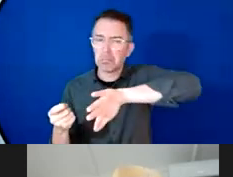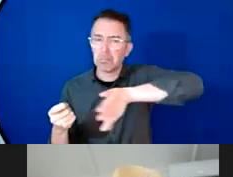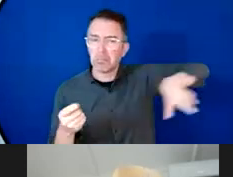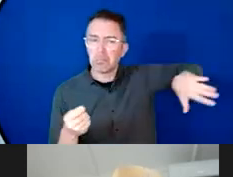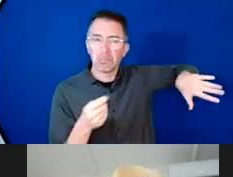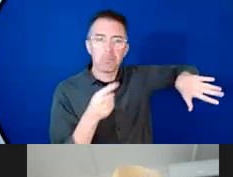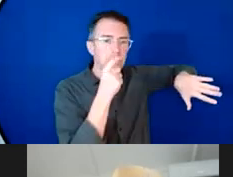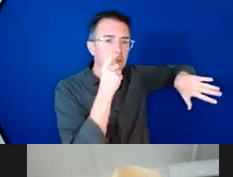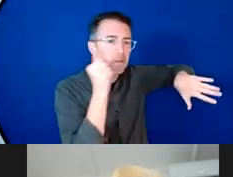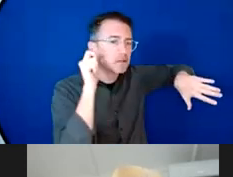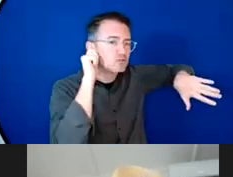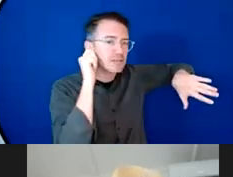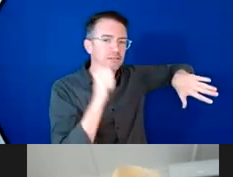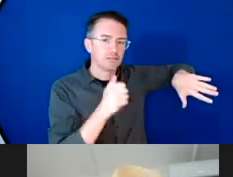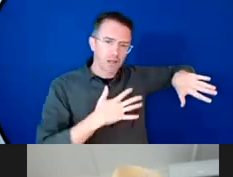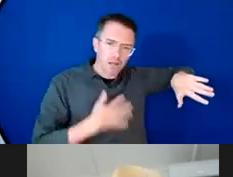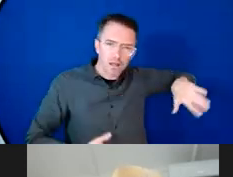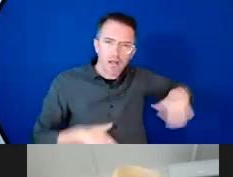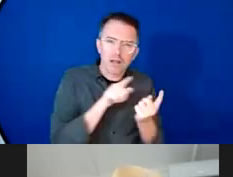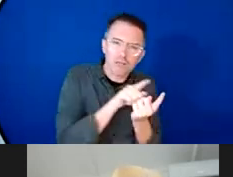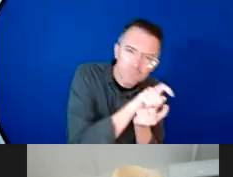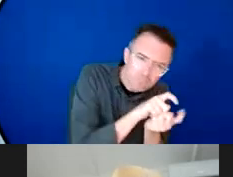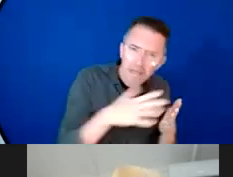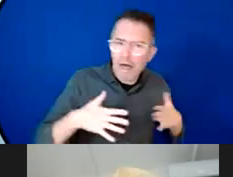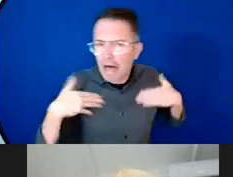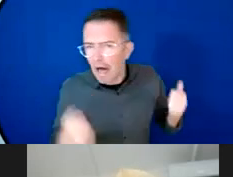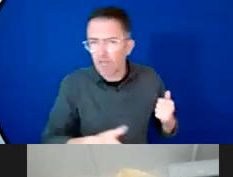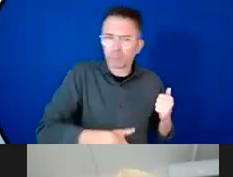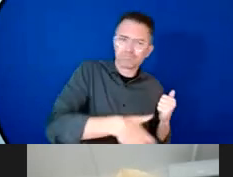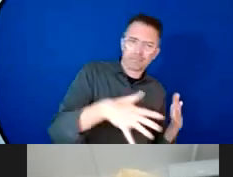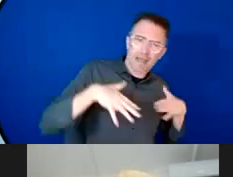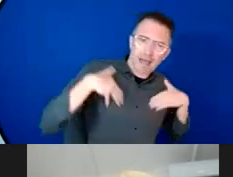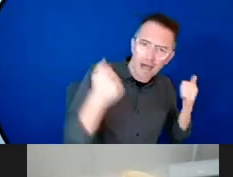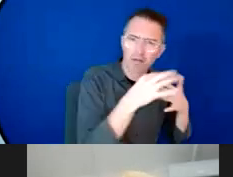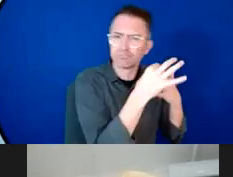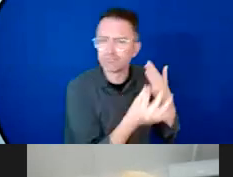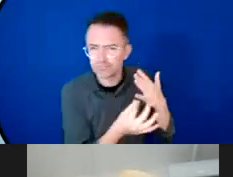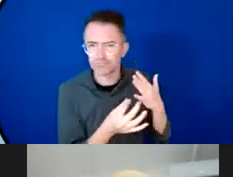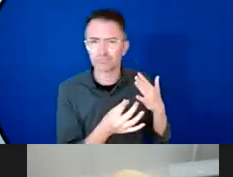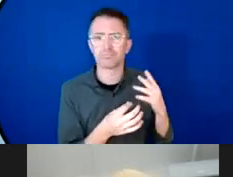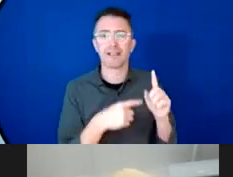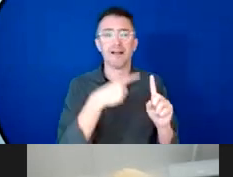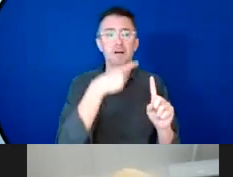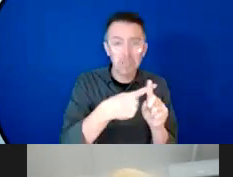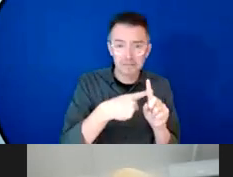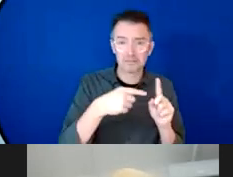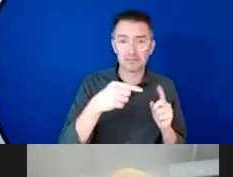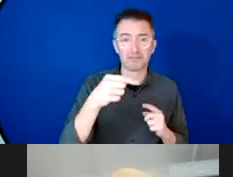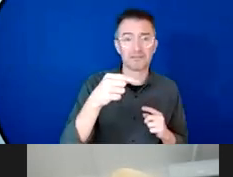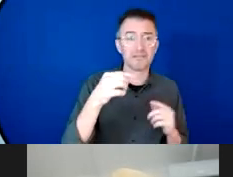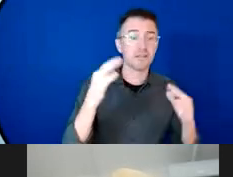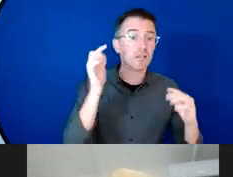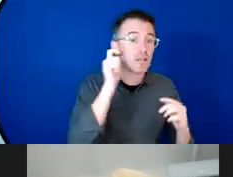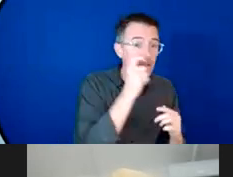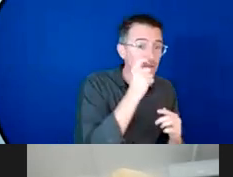affected countries due to climate crisis we are working with various youth groups at the grassroots level who have been affected